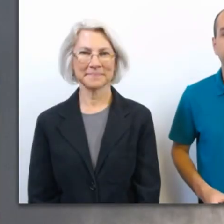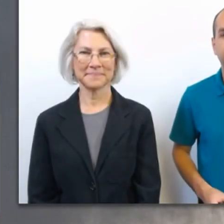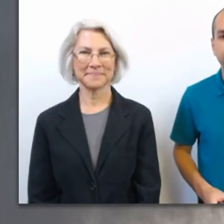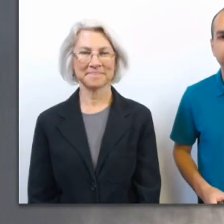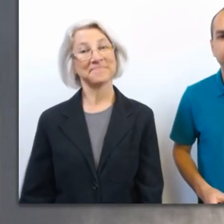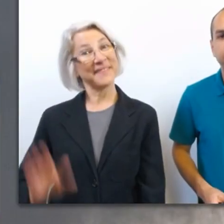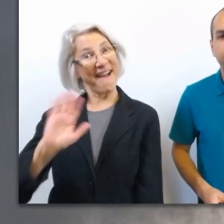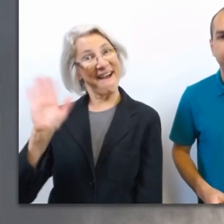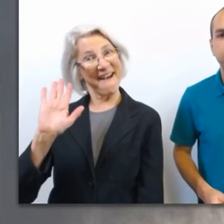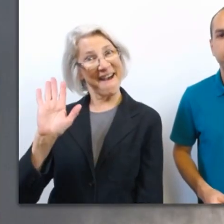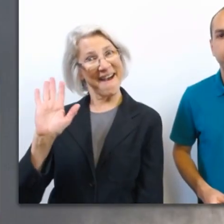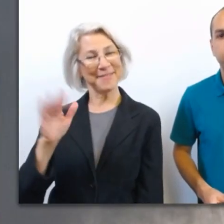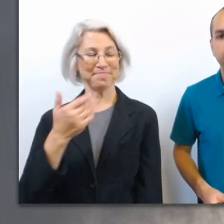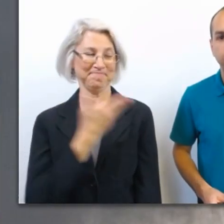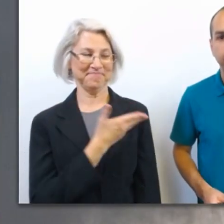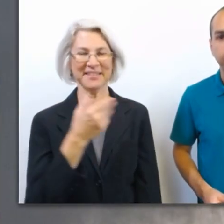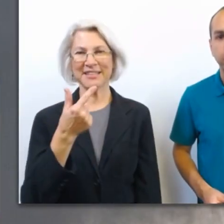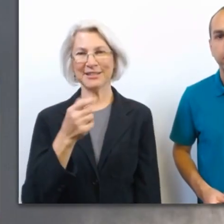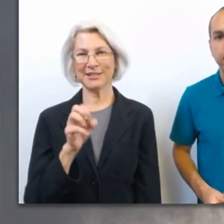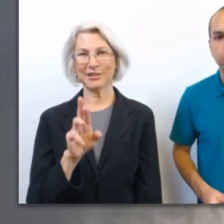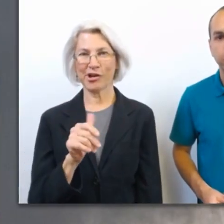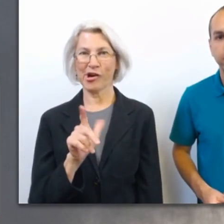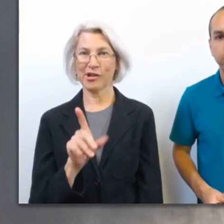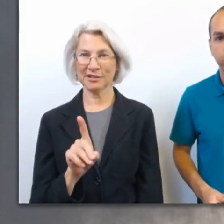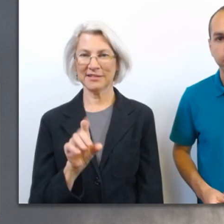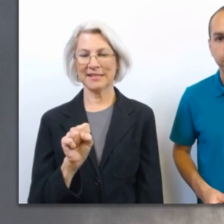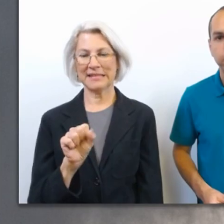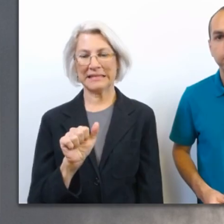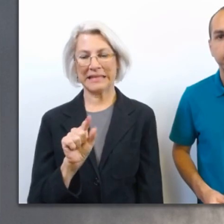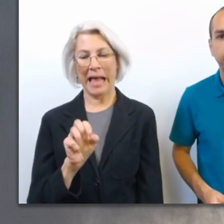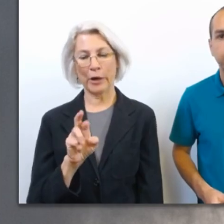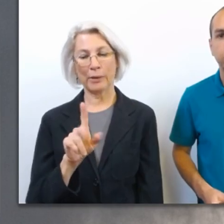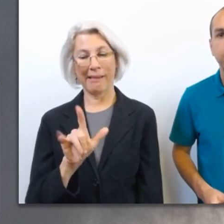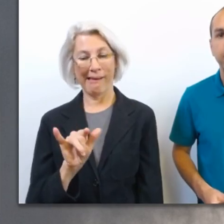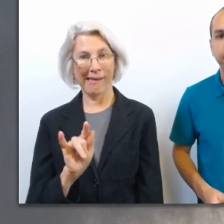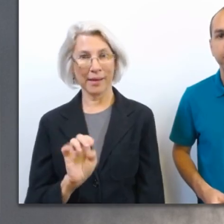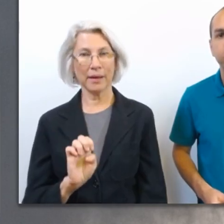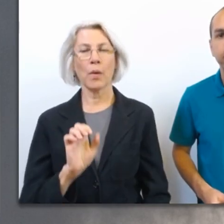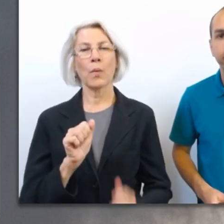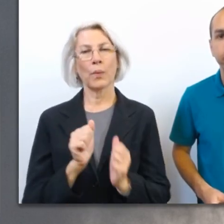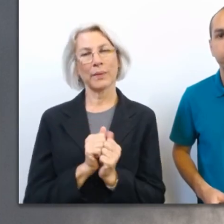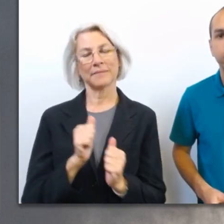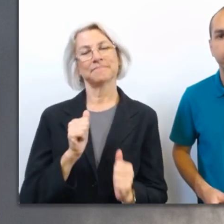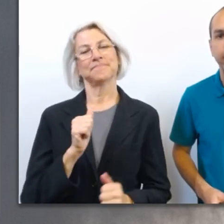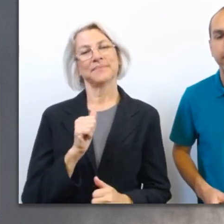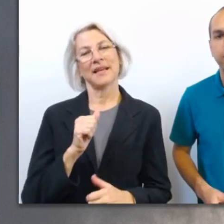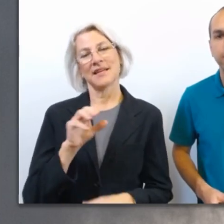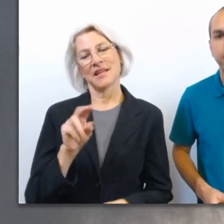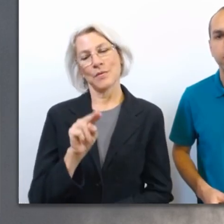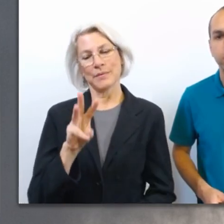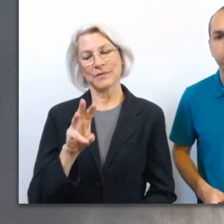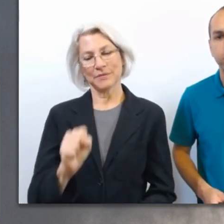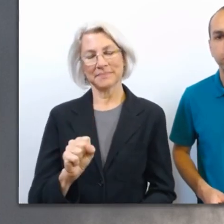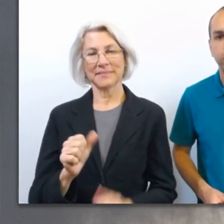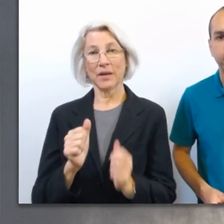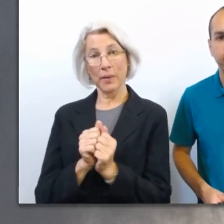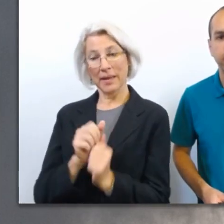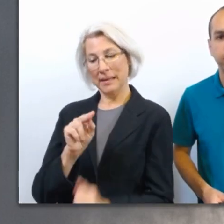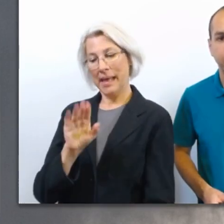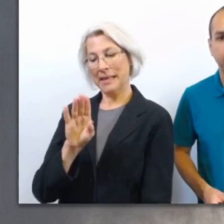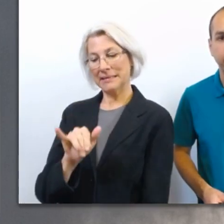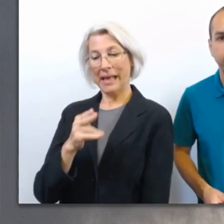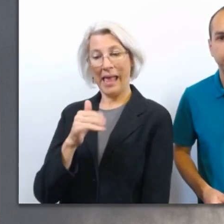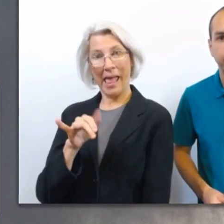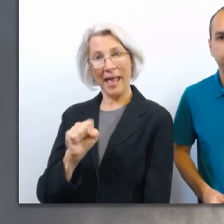Hi, I'm Gerald Satterwhite with the National Weather Service and I'm joined by Nancy Hayes from the Alabama Institute for the